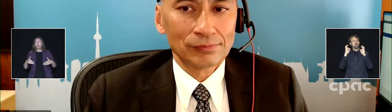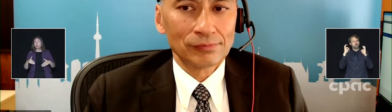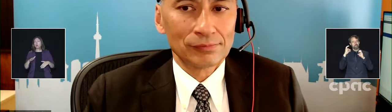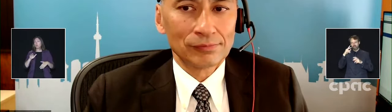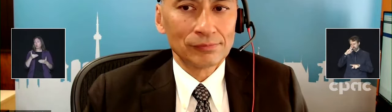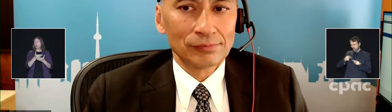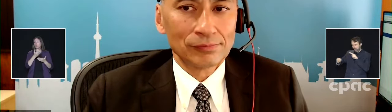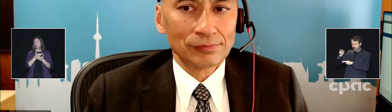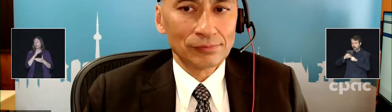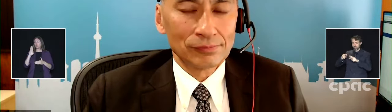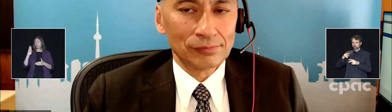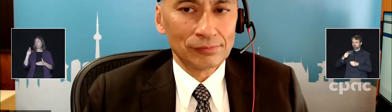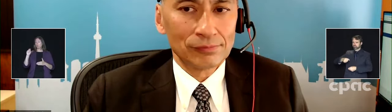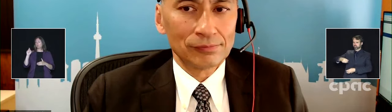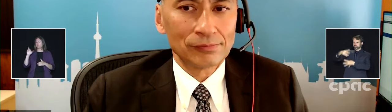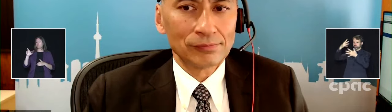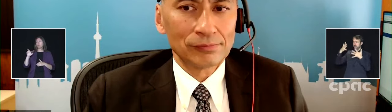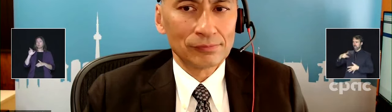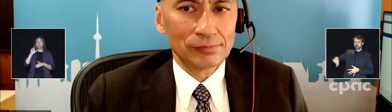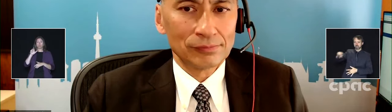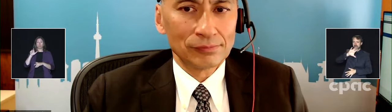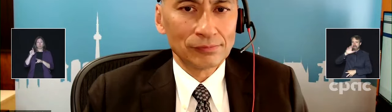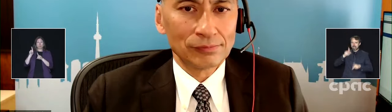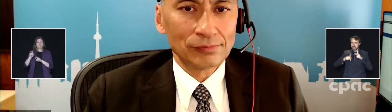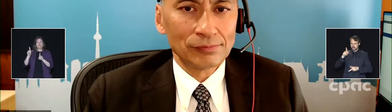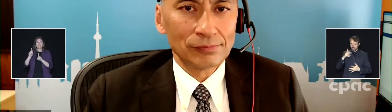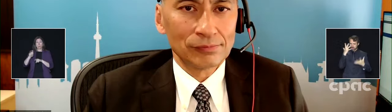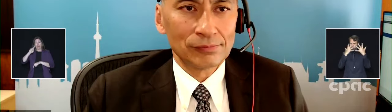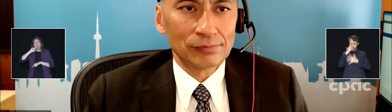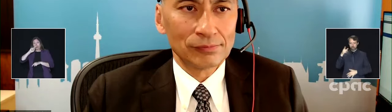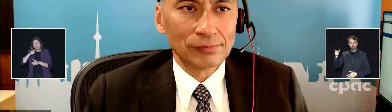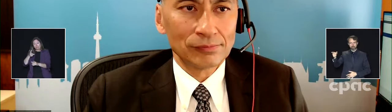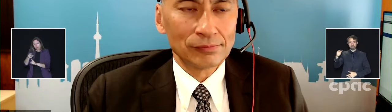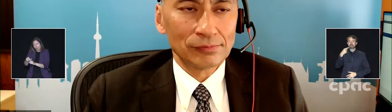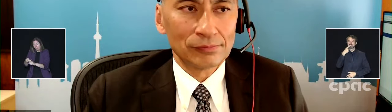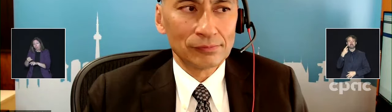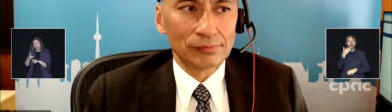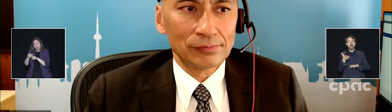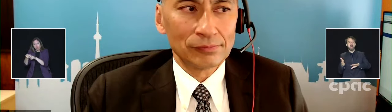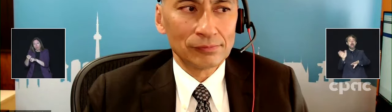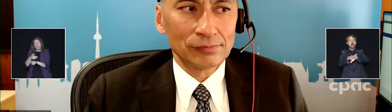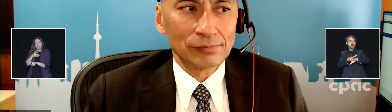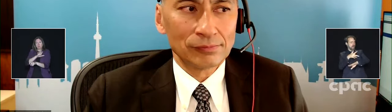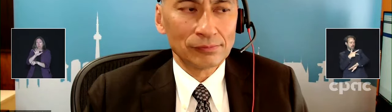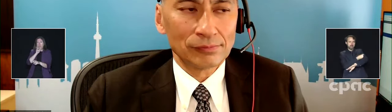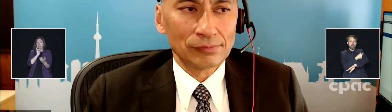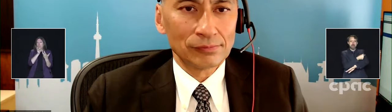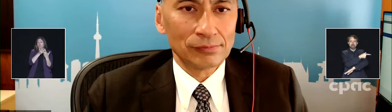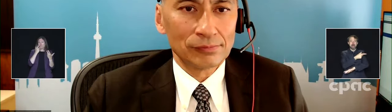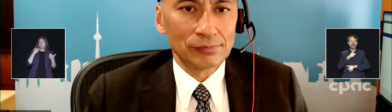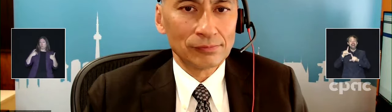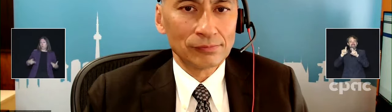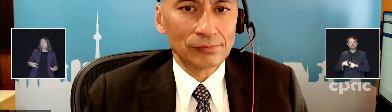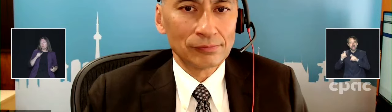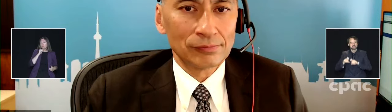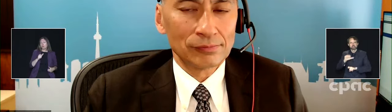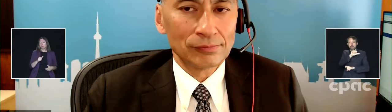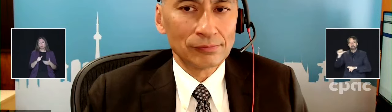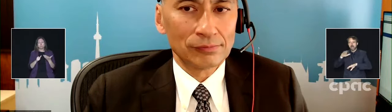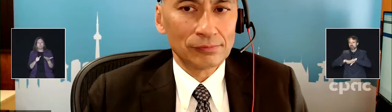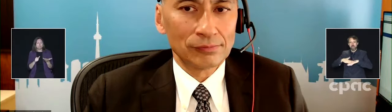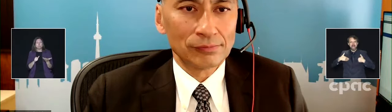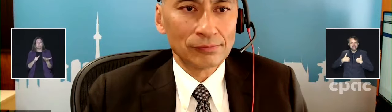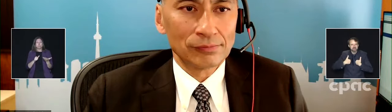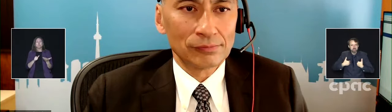the new booster it's only been tested on mice and I think people just expressing that fear that they feel it's not safe and I wonder what you would say to someone who